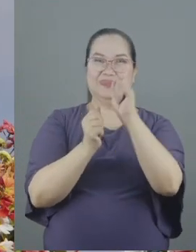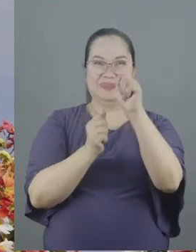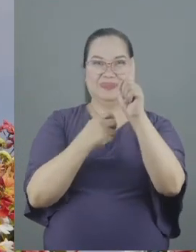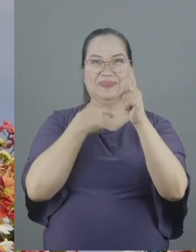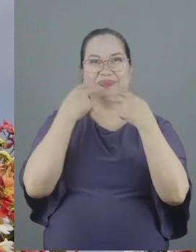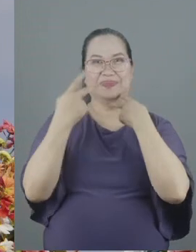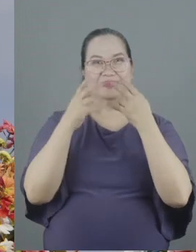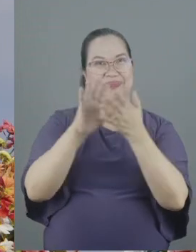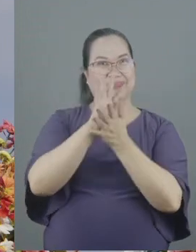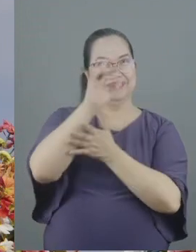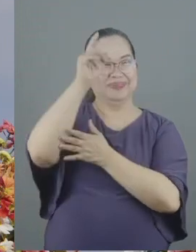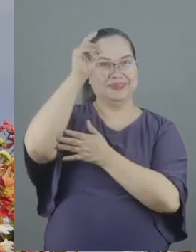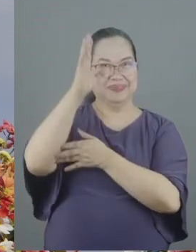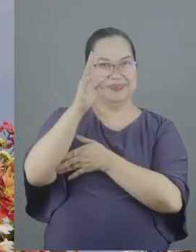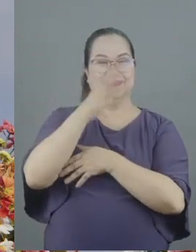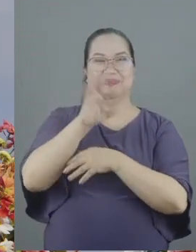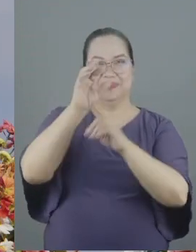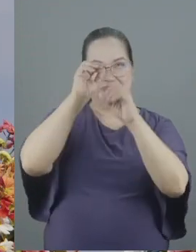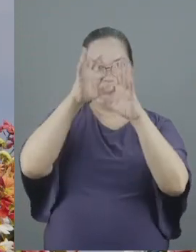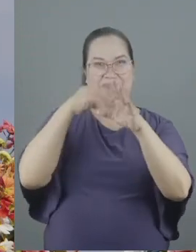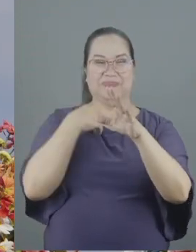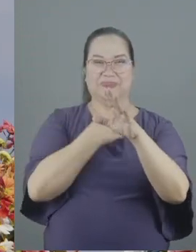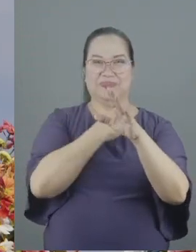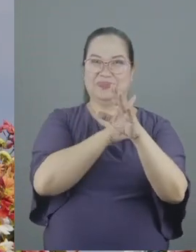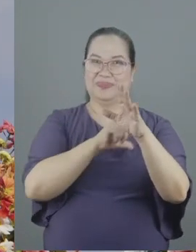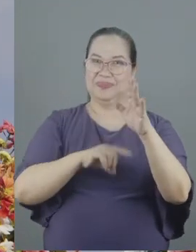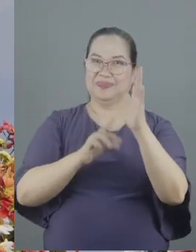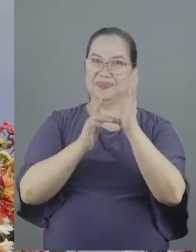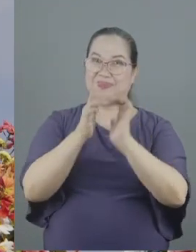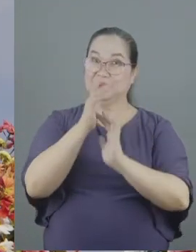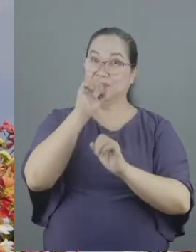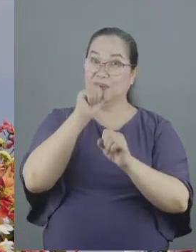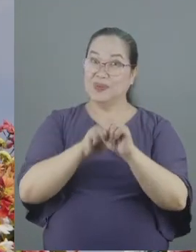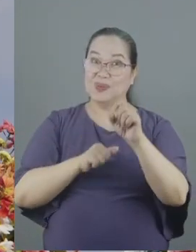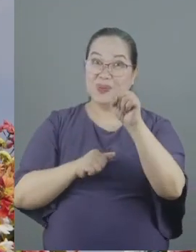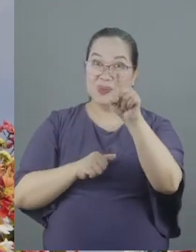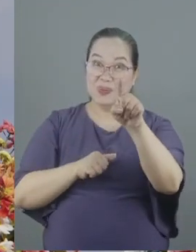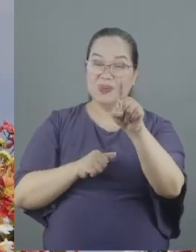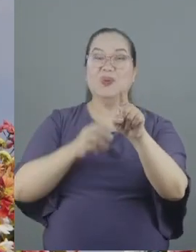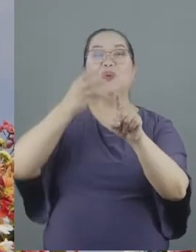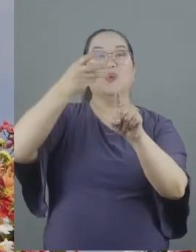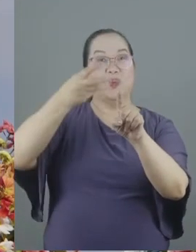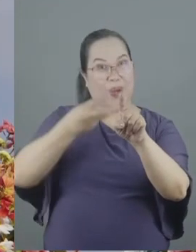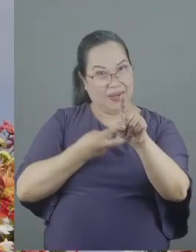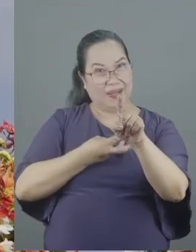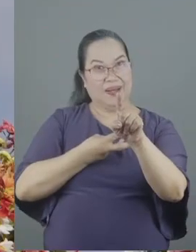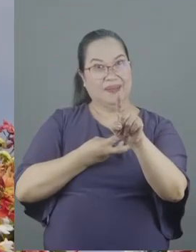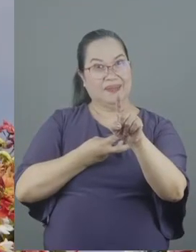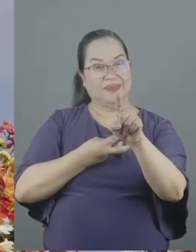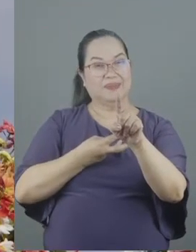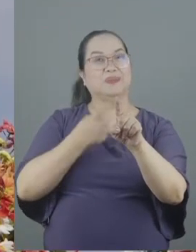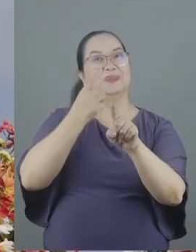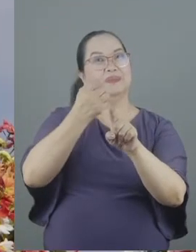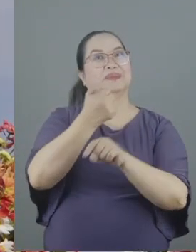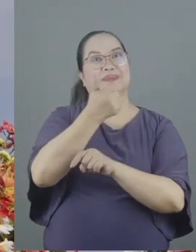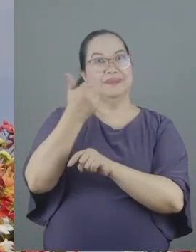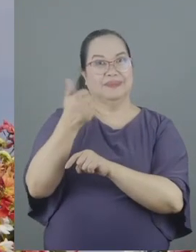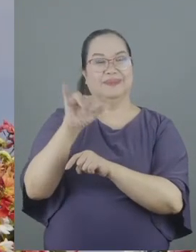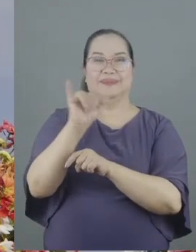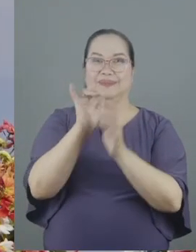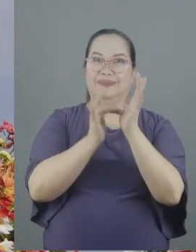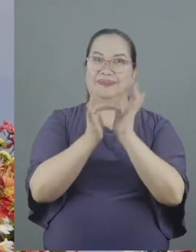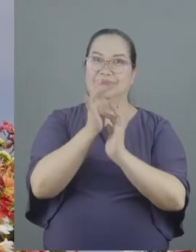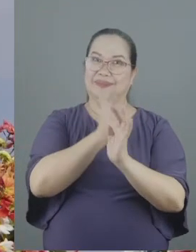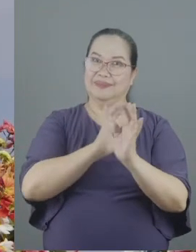glorify the God and Father of our Lord Jesus Christ therefore welcome one another as Christ